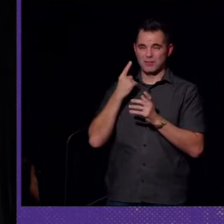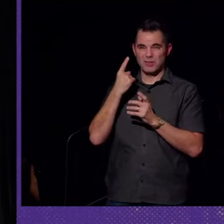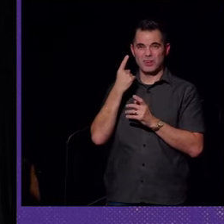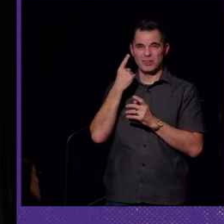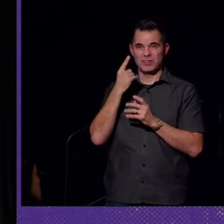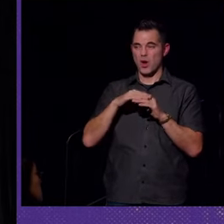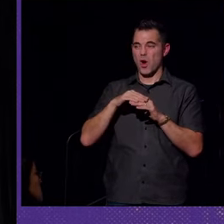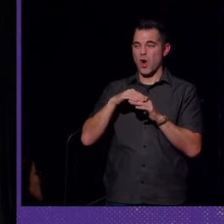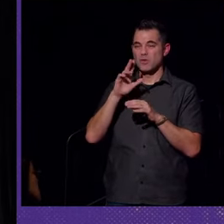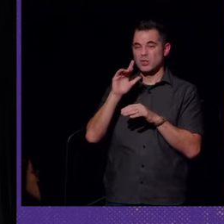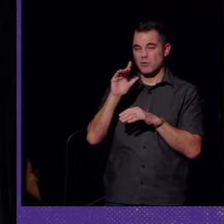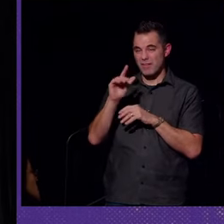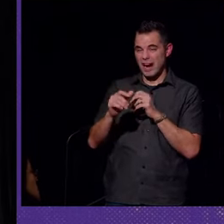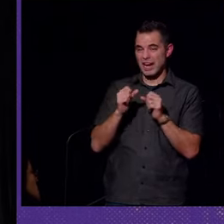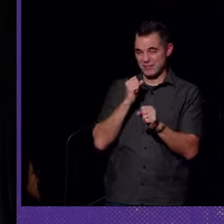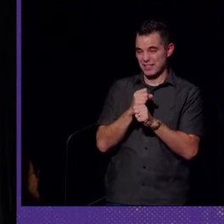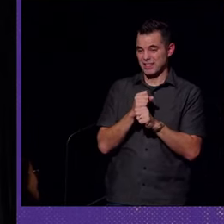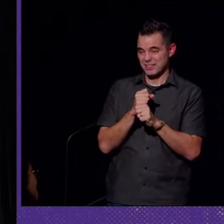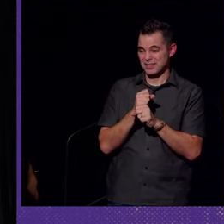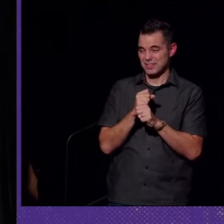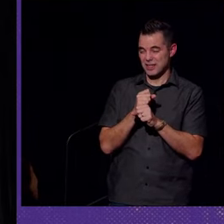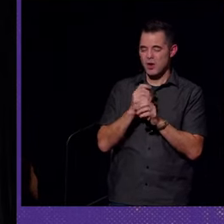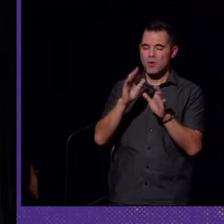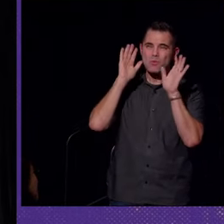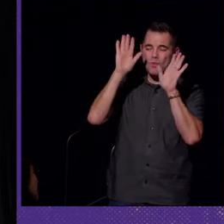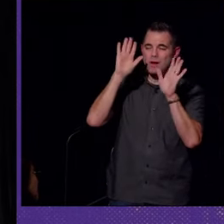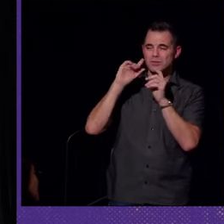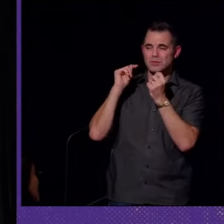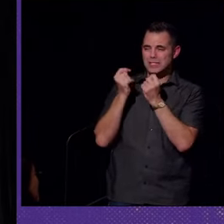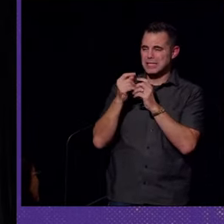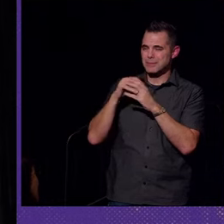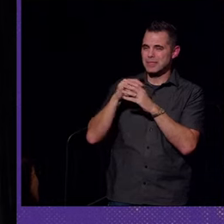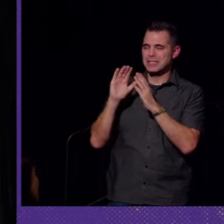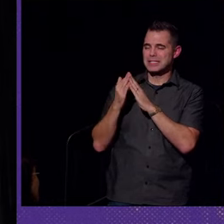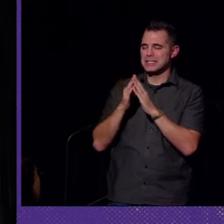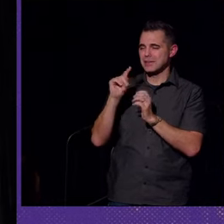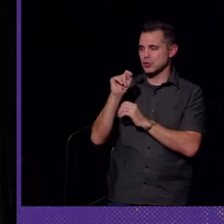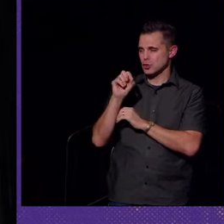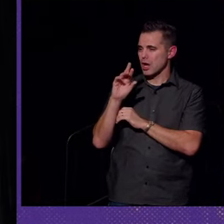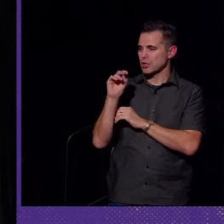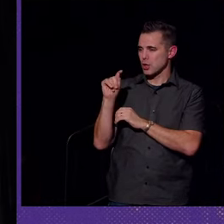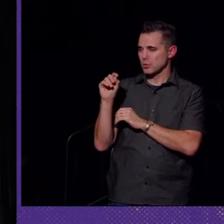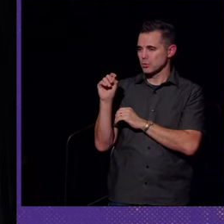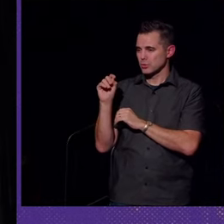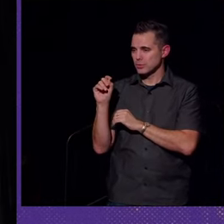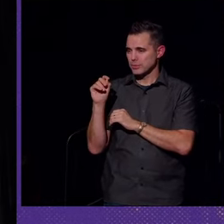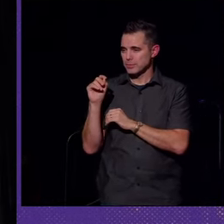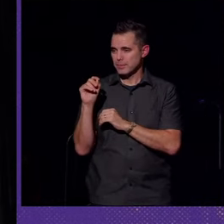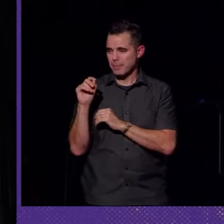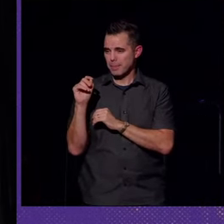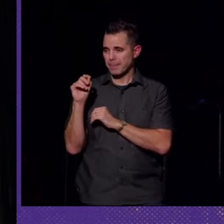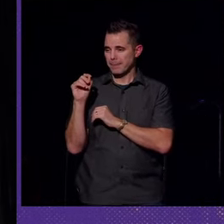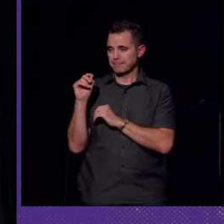over 25 years. A wonderful team in the city of Toronto. And they saw me grow